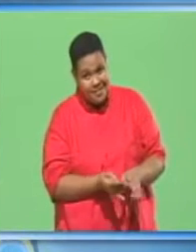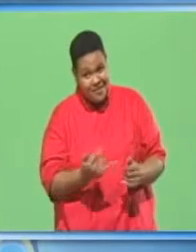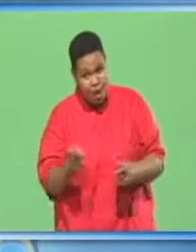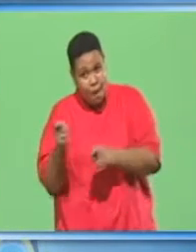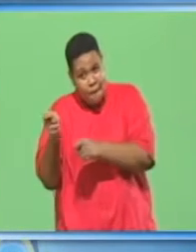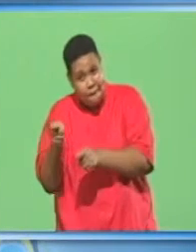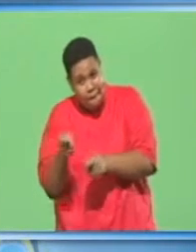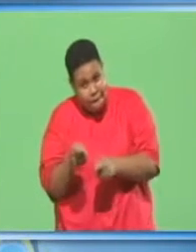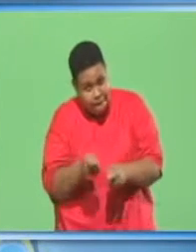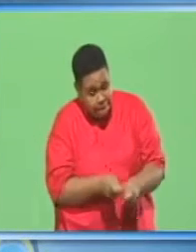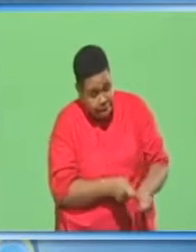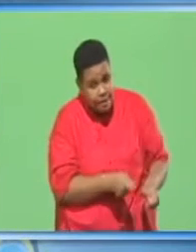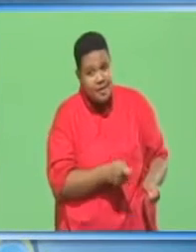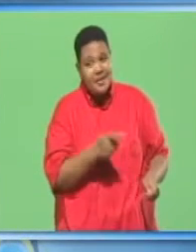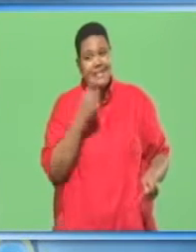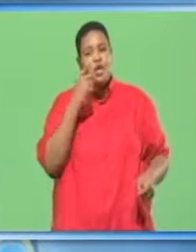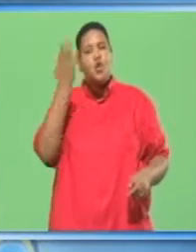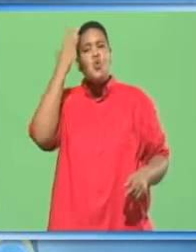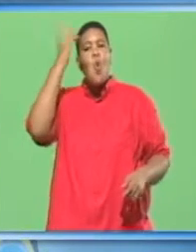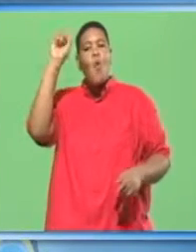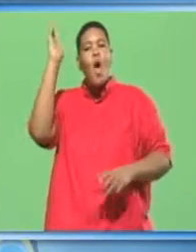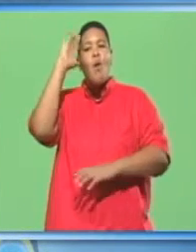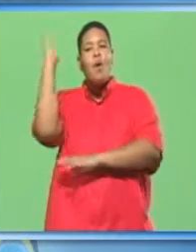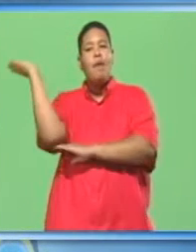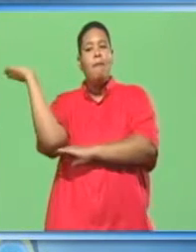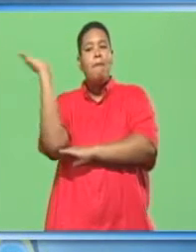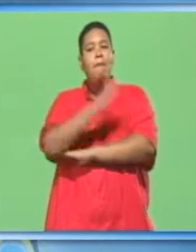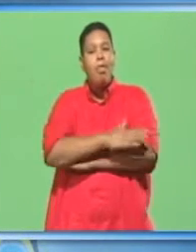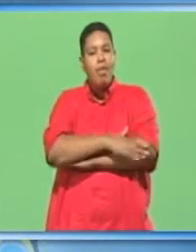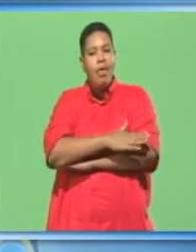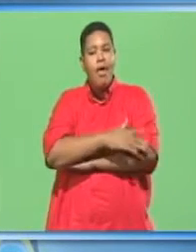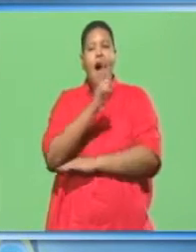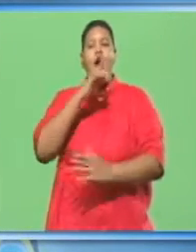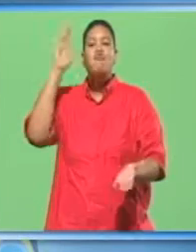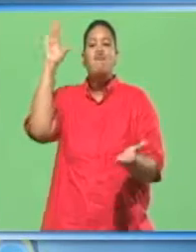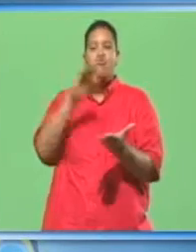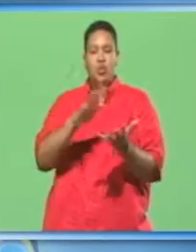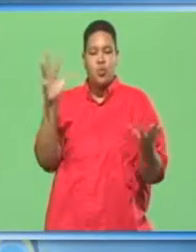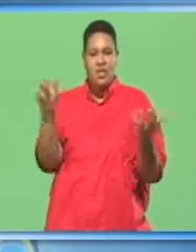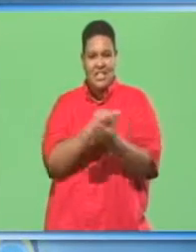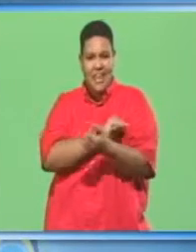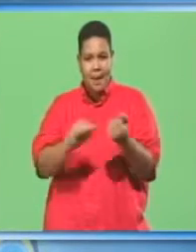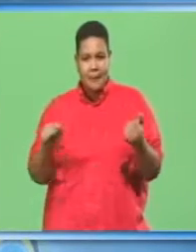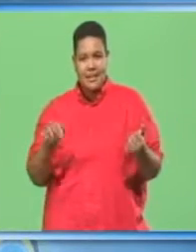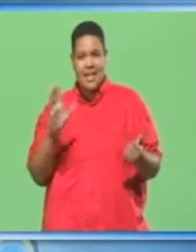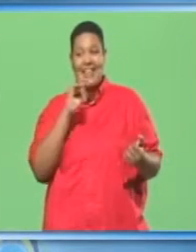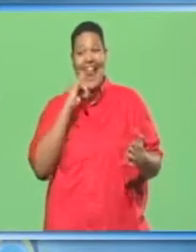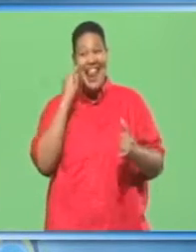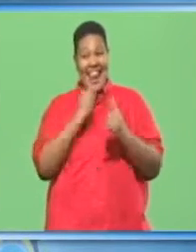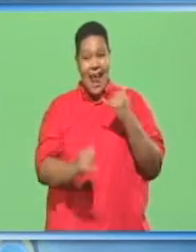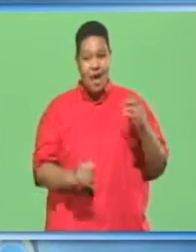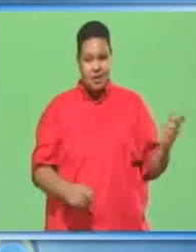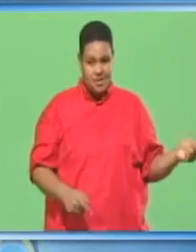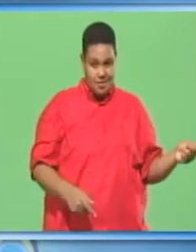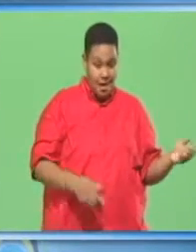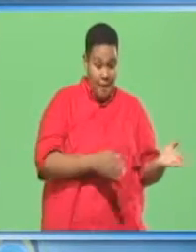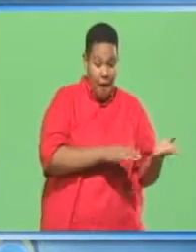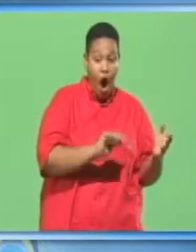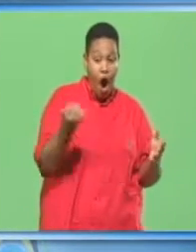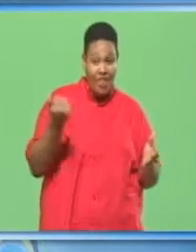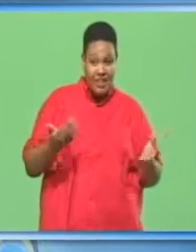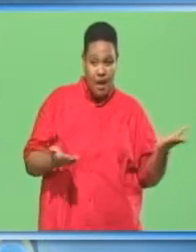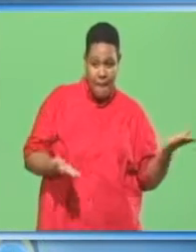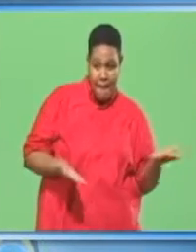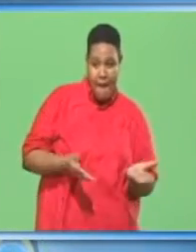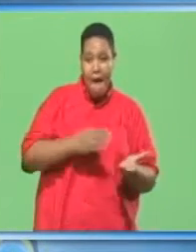easily control the direction of the fall and reduce the damage. Then, a back cut is performed opposite side